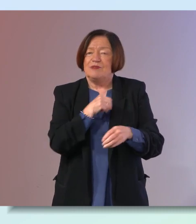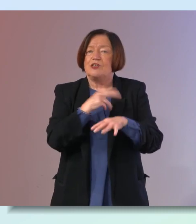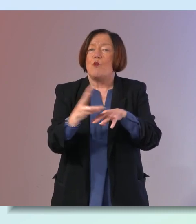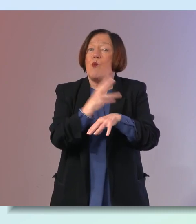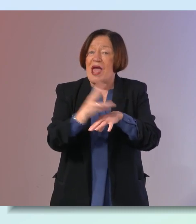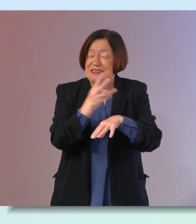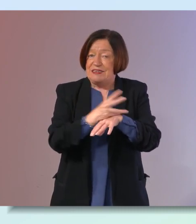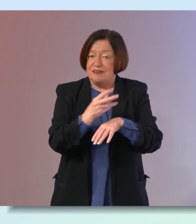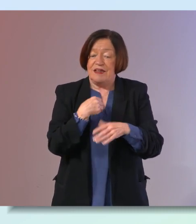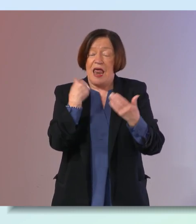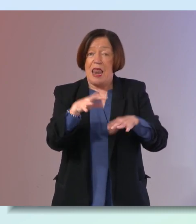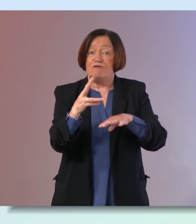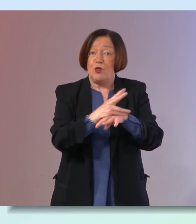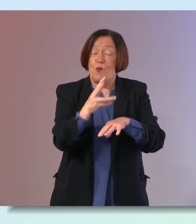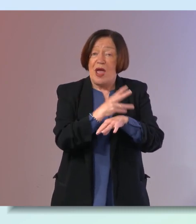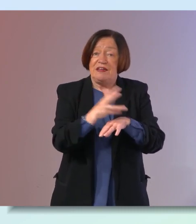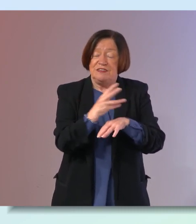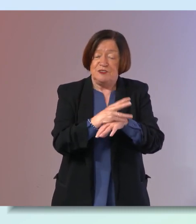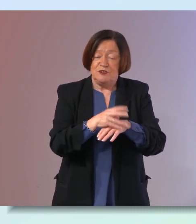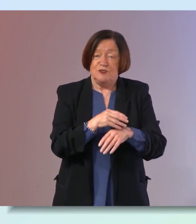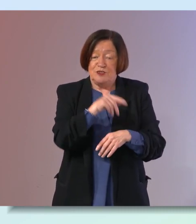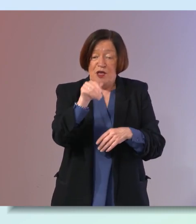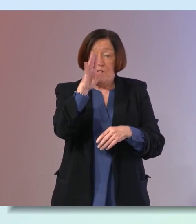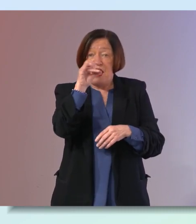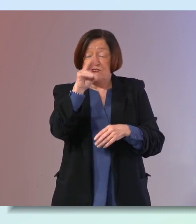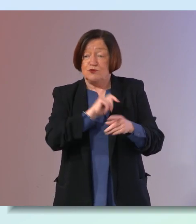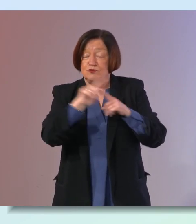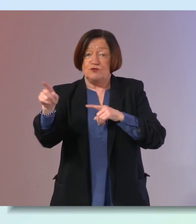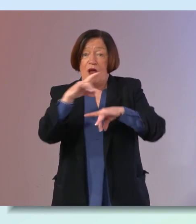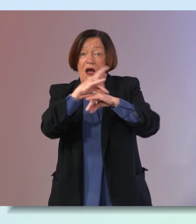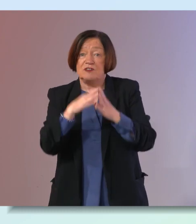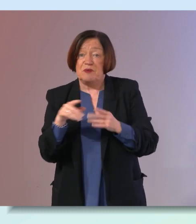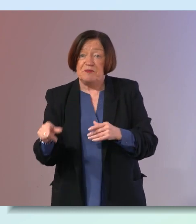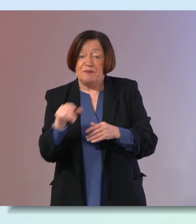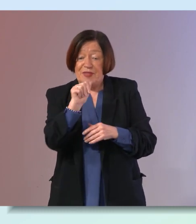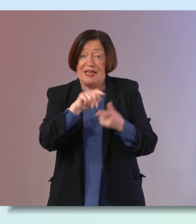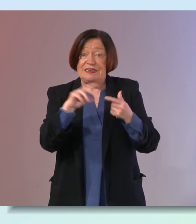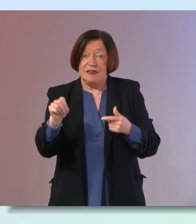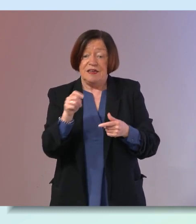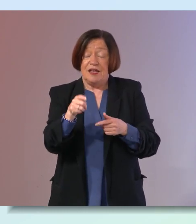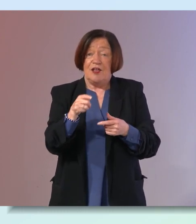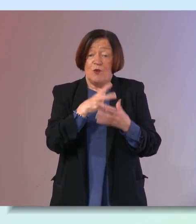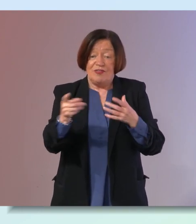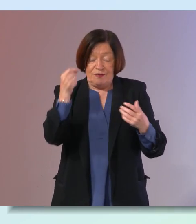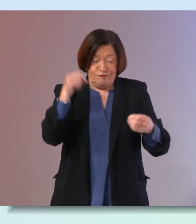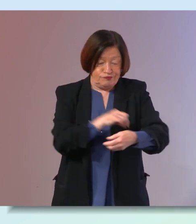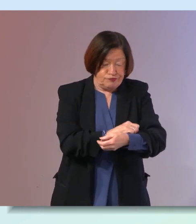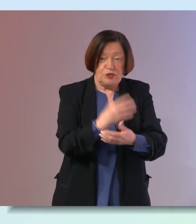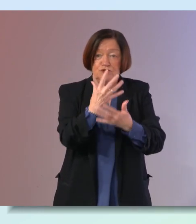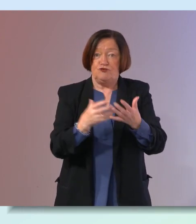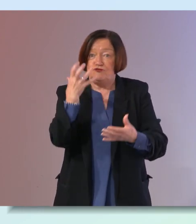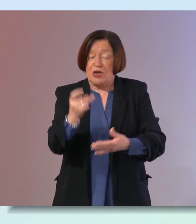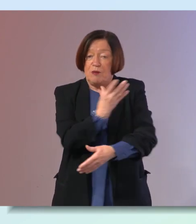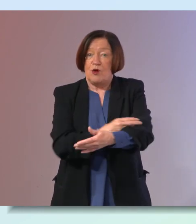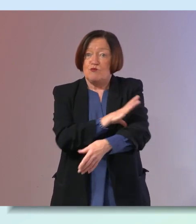wedding actually and i left the wedding and i went to ballast law to casualty and the minute they wired me up and they checked the blood pressure